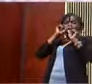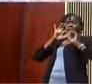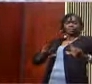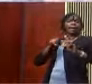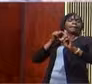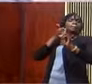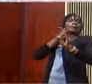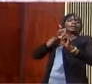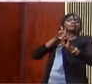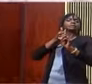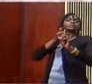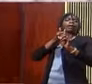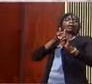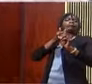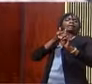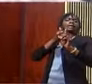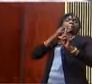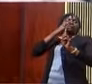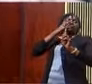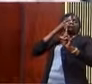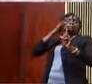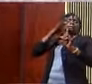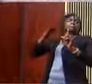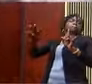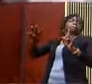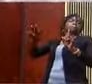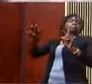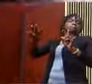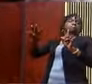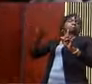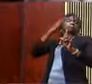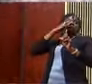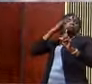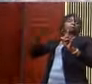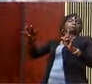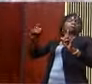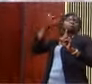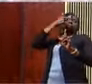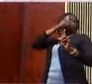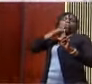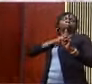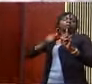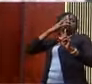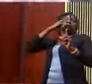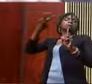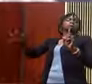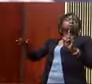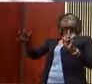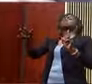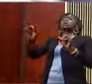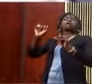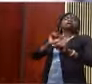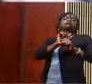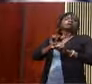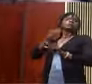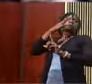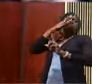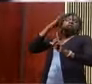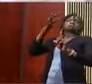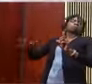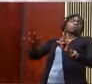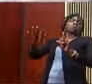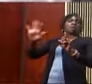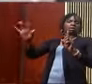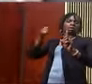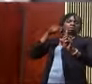doorstep. And the book says that he died and went to hell and let me say to every Tim Scott out